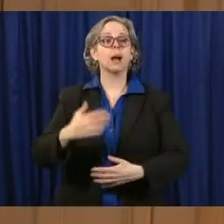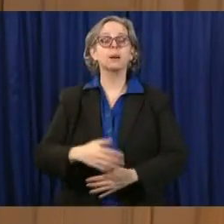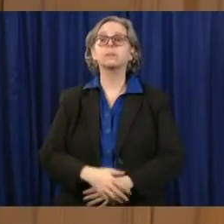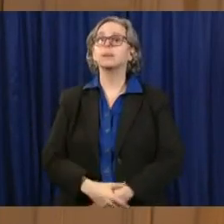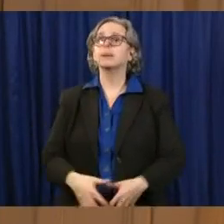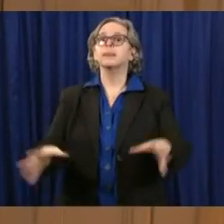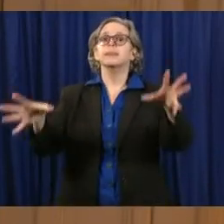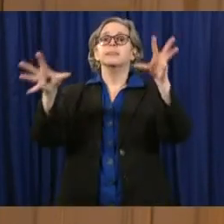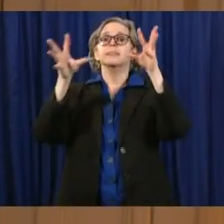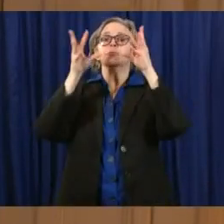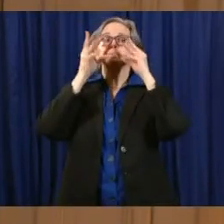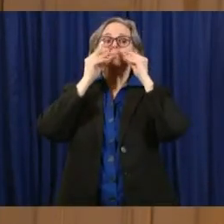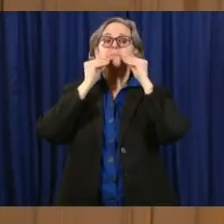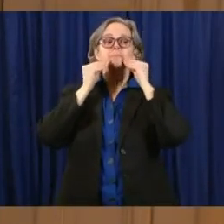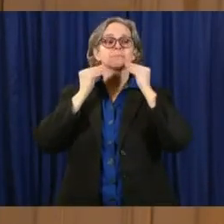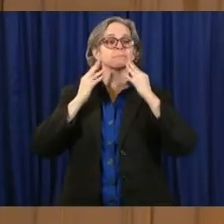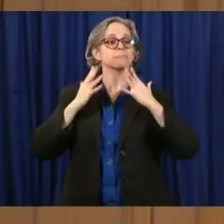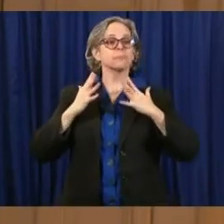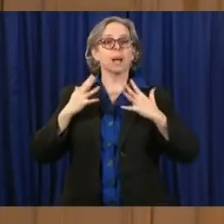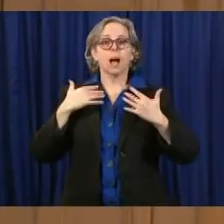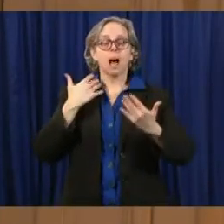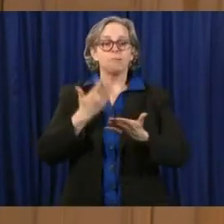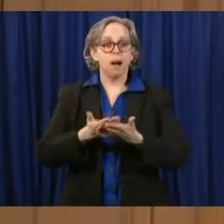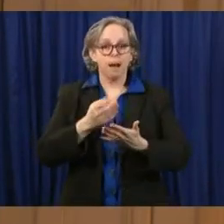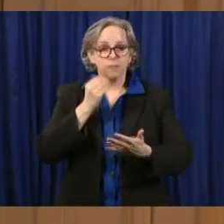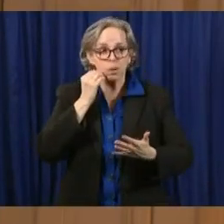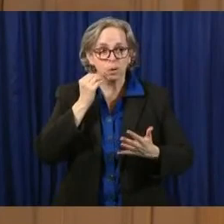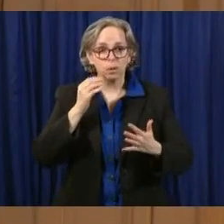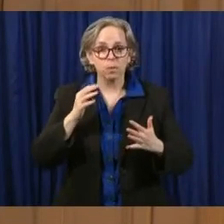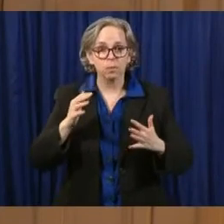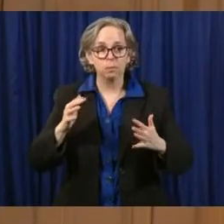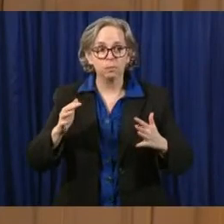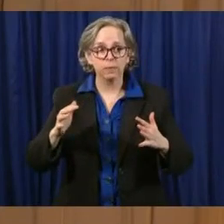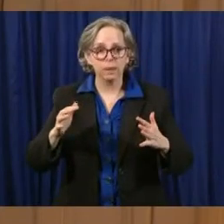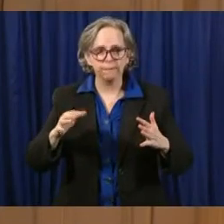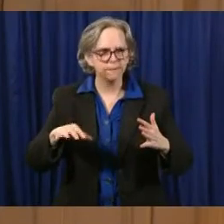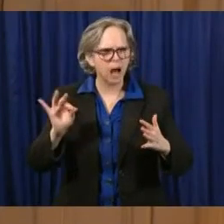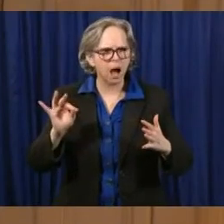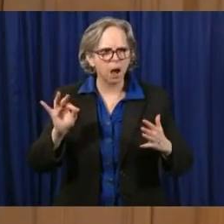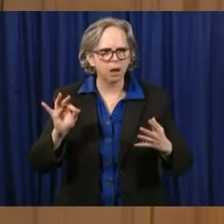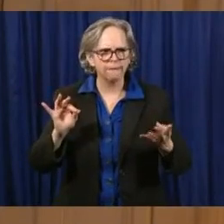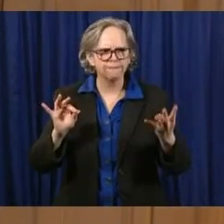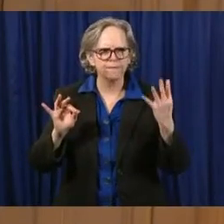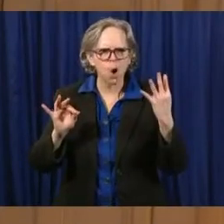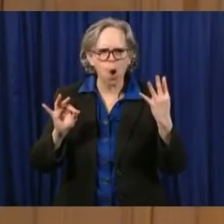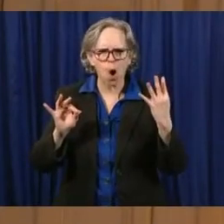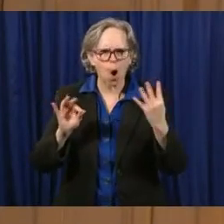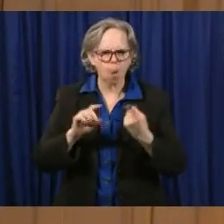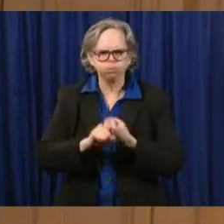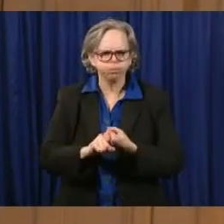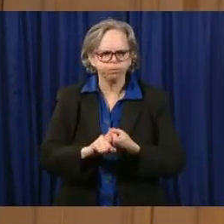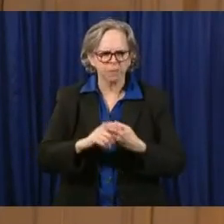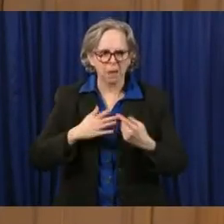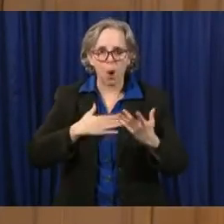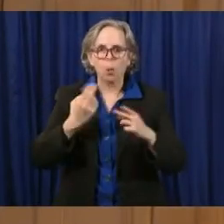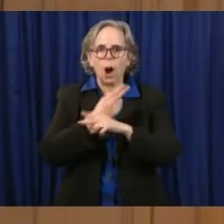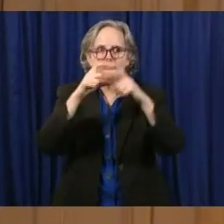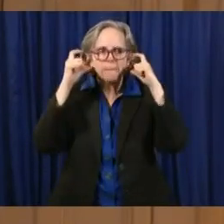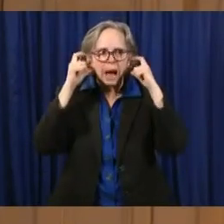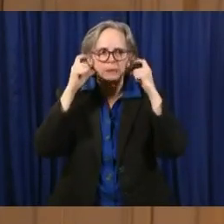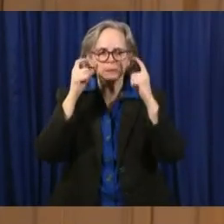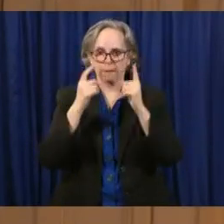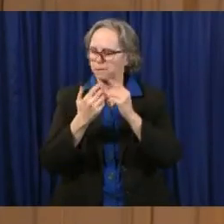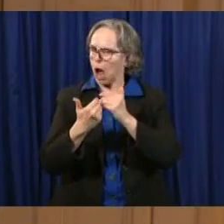my house during all of this and found four of my close friends wearing masks, very socially distanced,